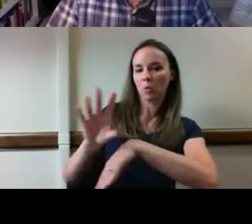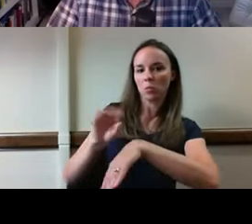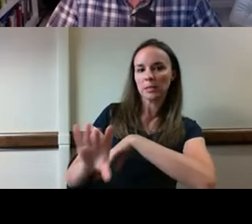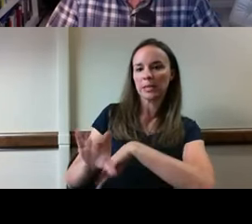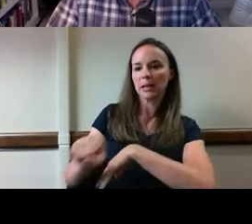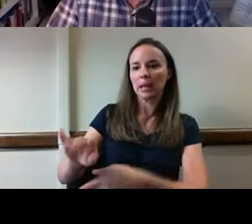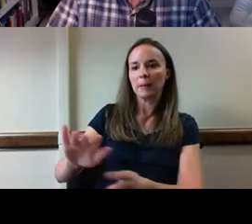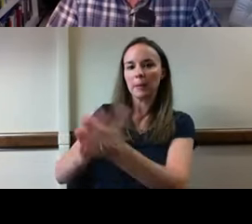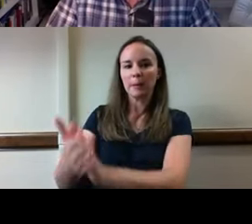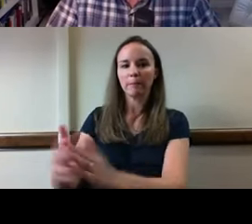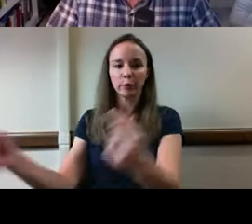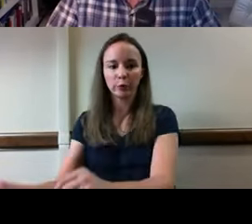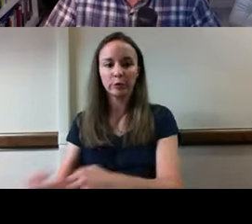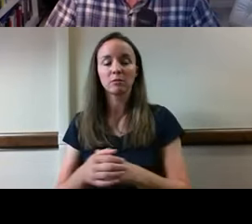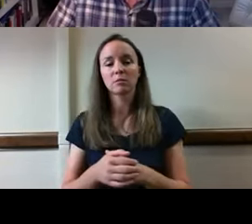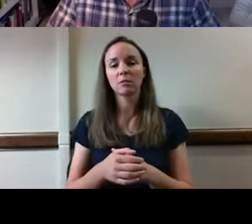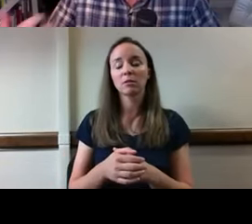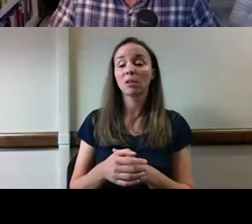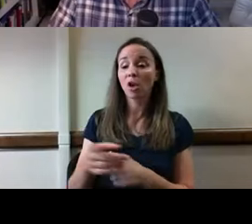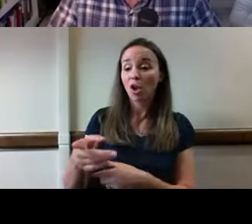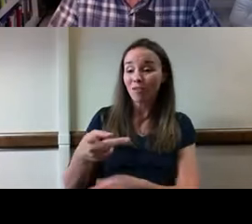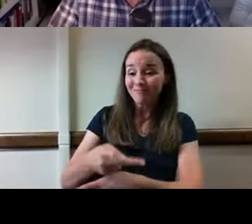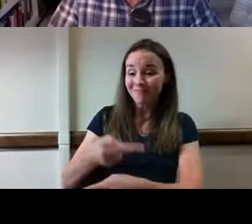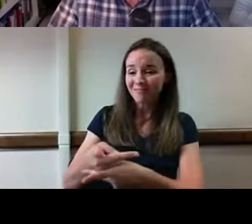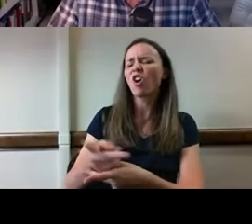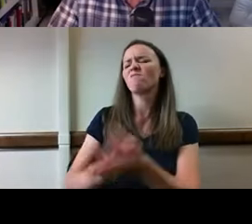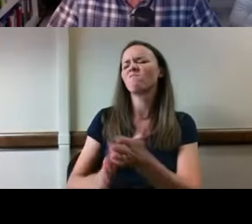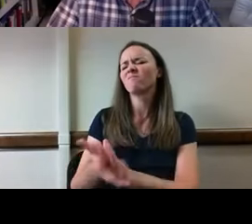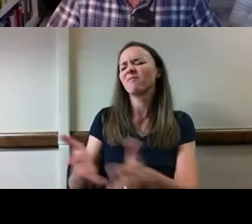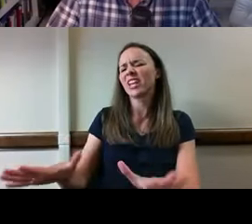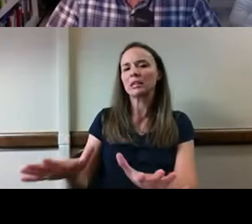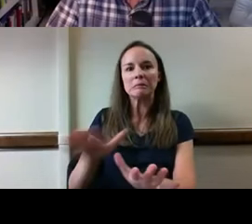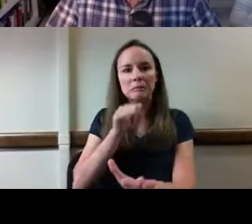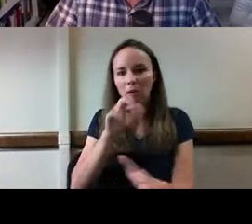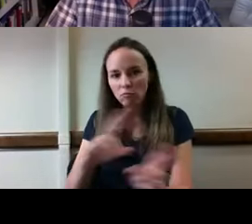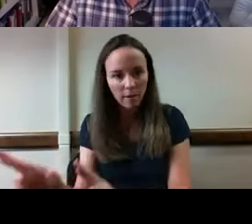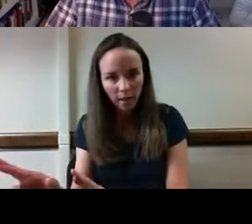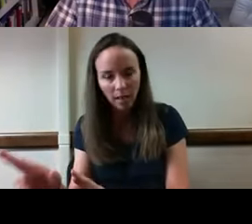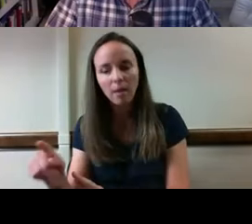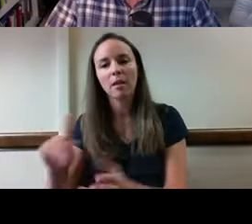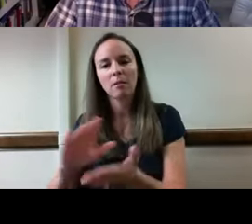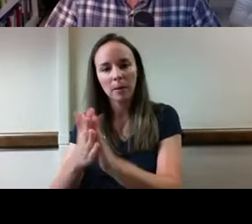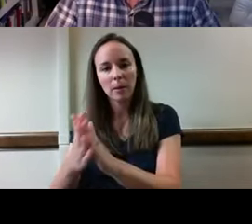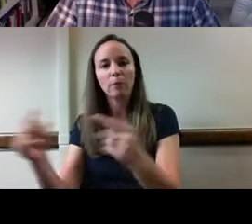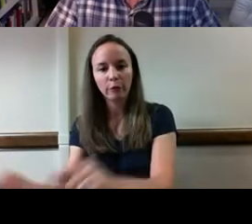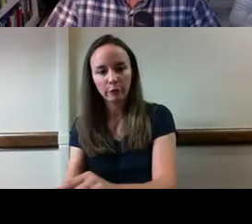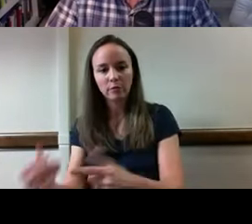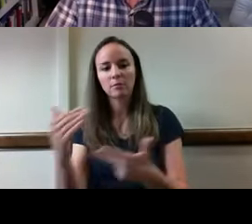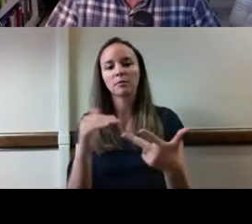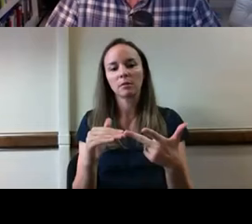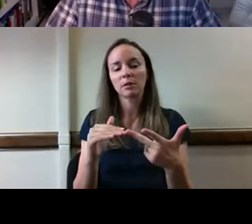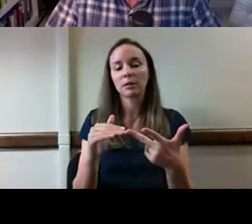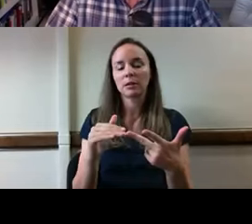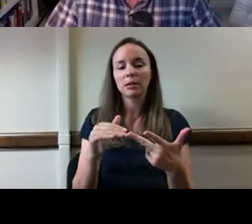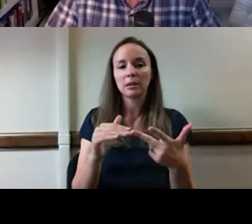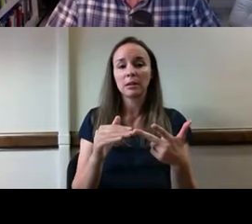Premature discharge from care. Again, that leads to an injury. Use of an unproven technique beyond